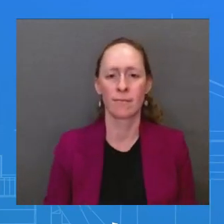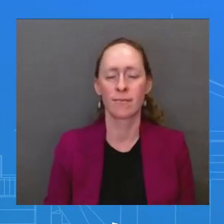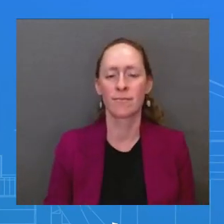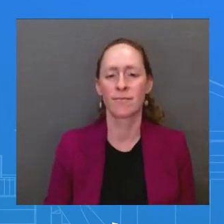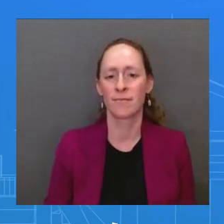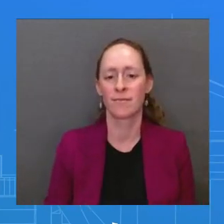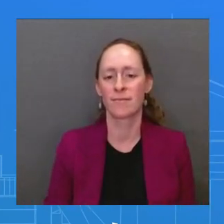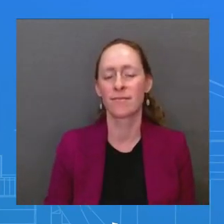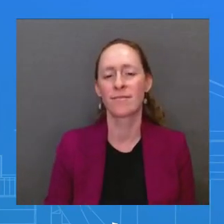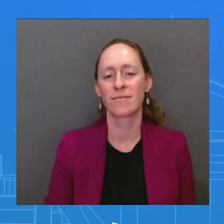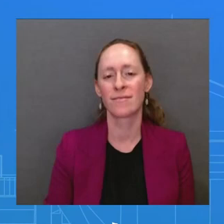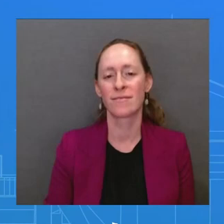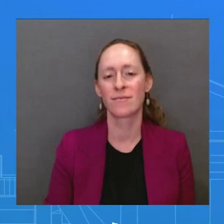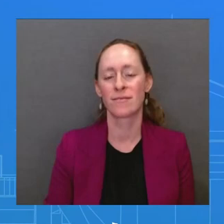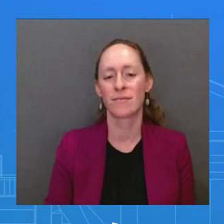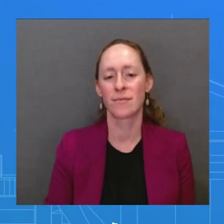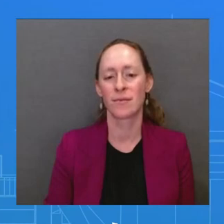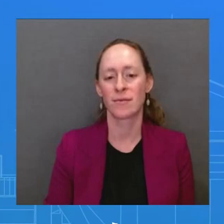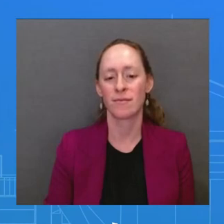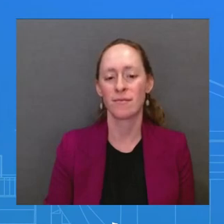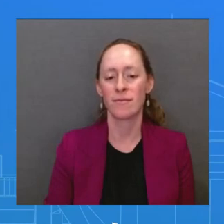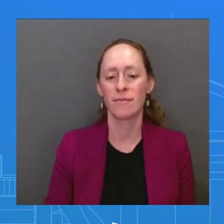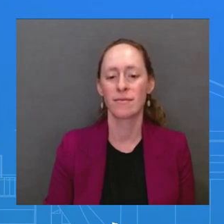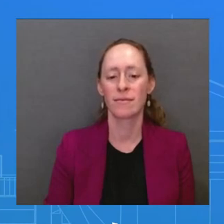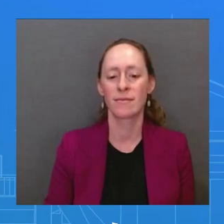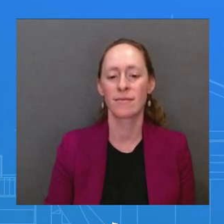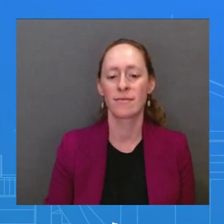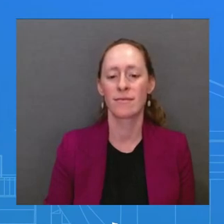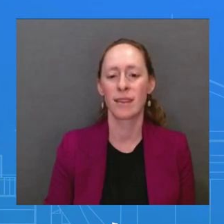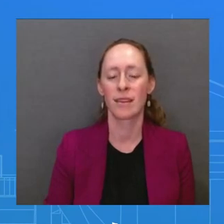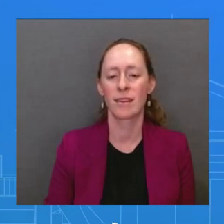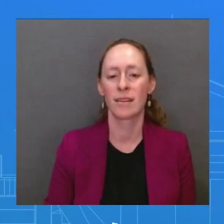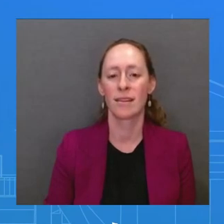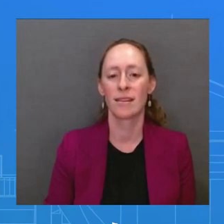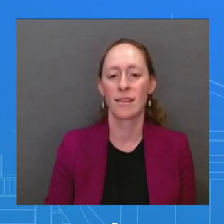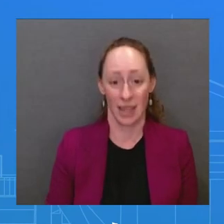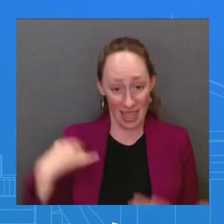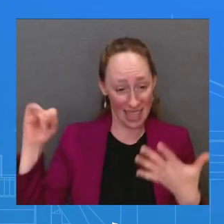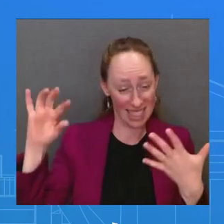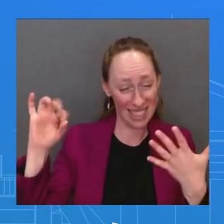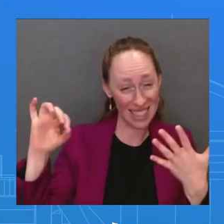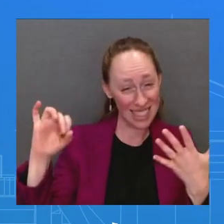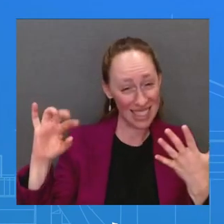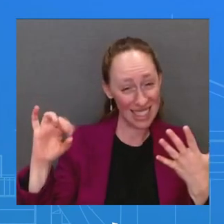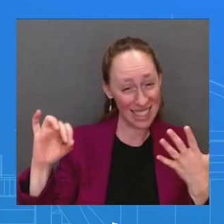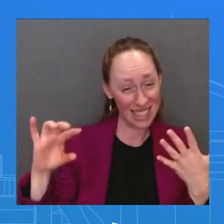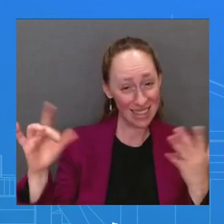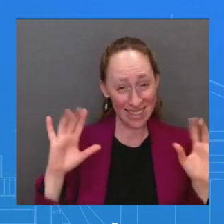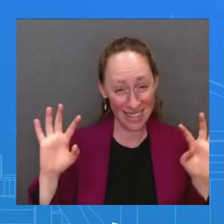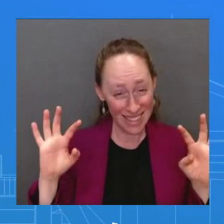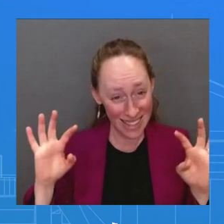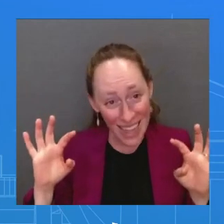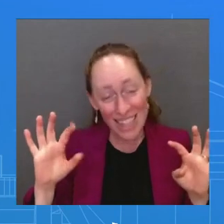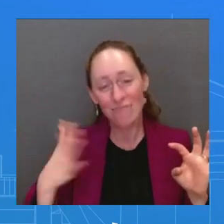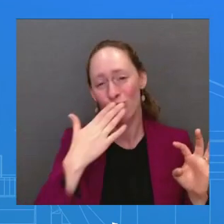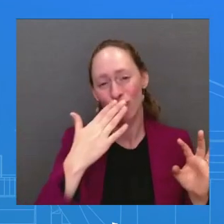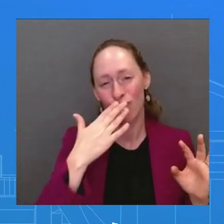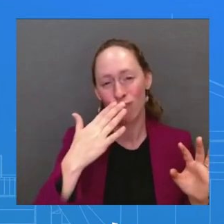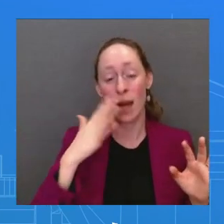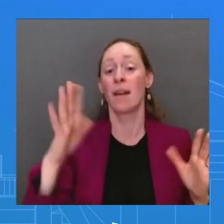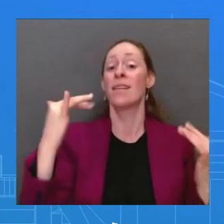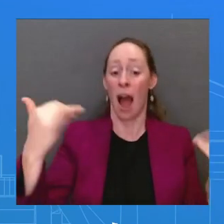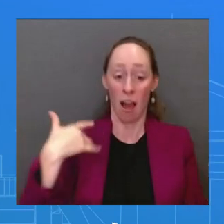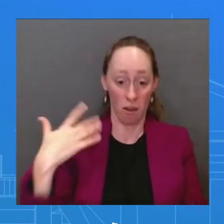I told you that I was going to test your patience a bit. I think I made good on my promise. So with that, I'd be happy to take your questions. Yeah.